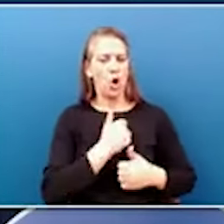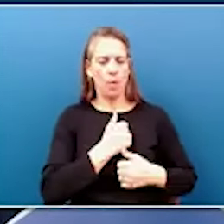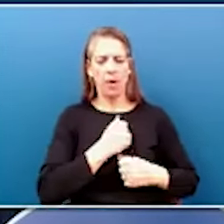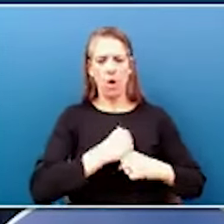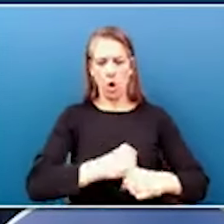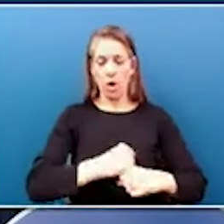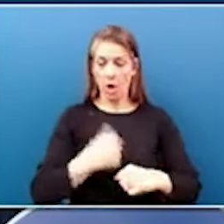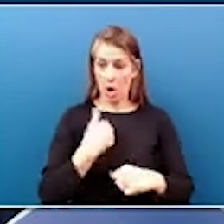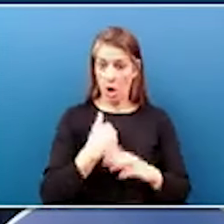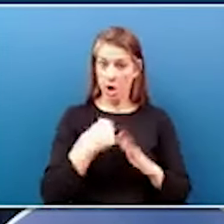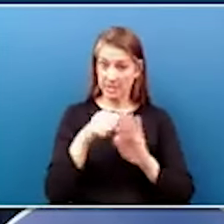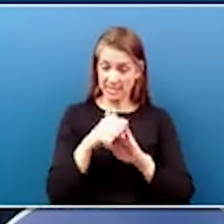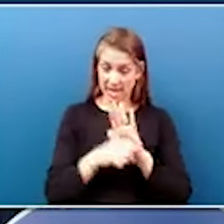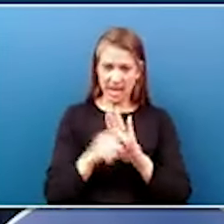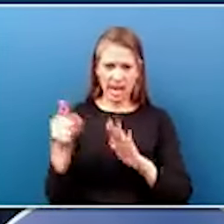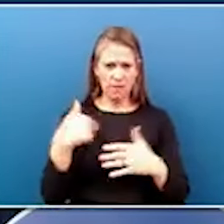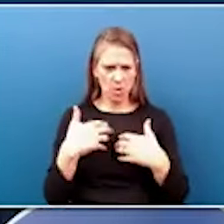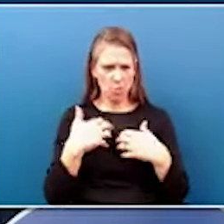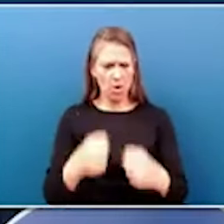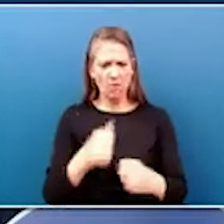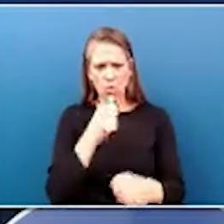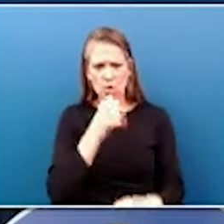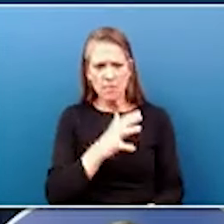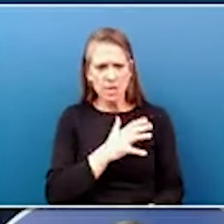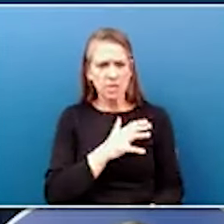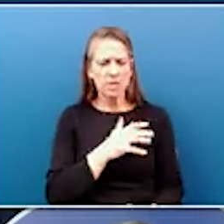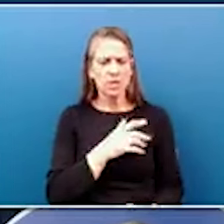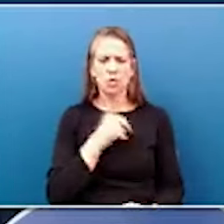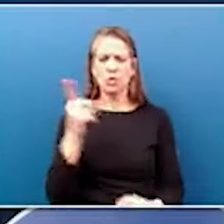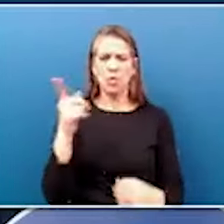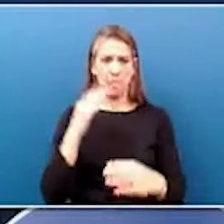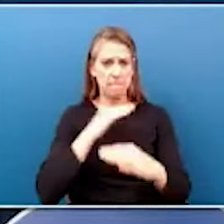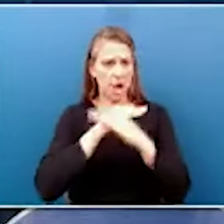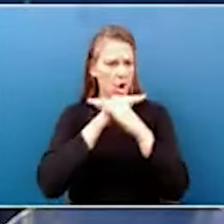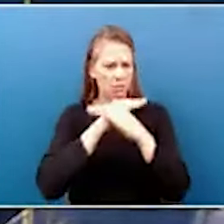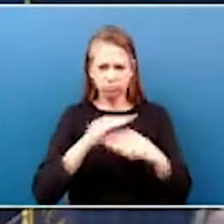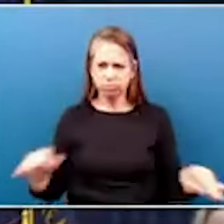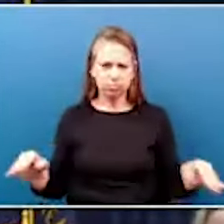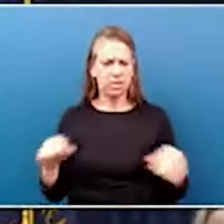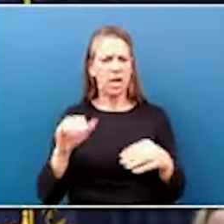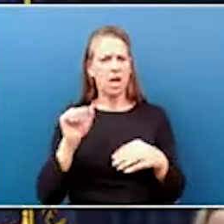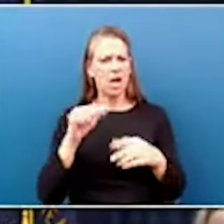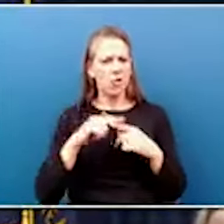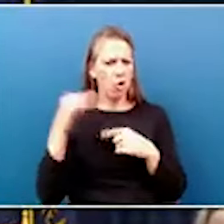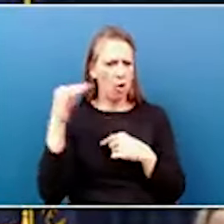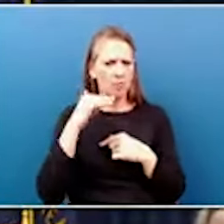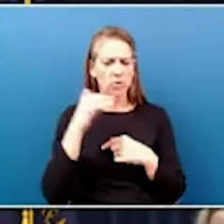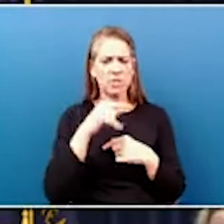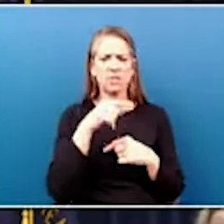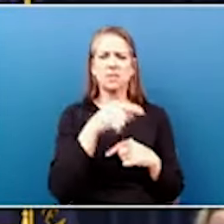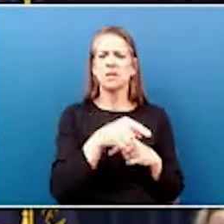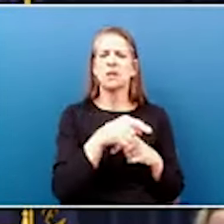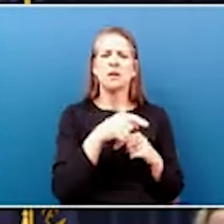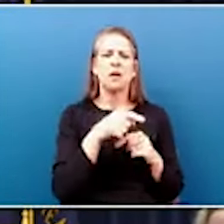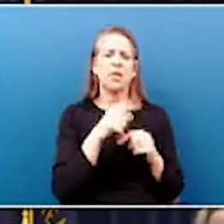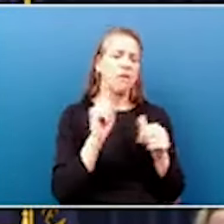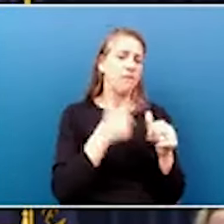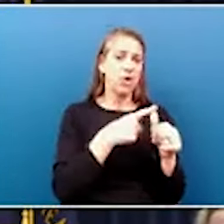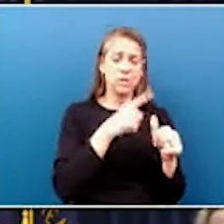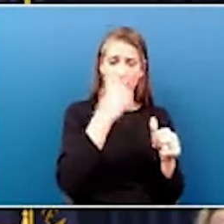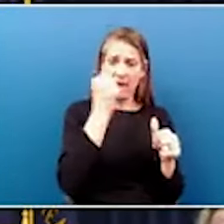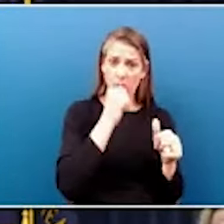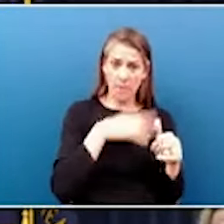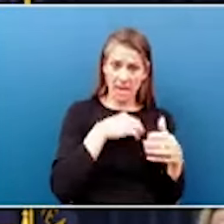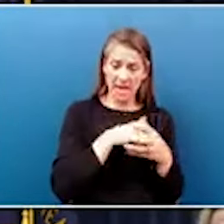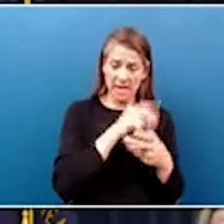produced brave women who shattered barriers in the armed forces. From Anna Mac Clark, the first Black woman in Kentucky to enlist in the